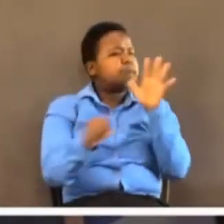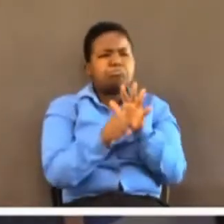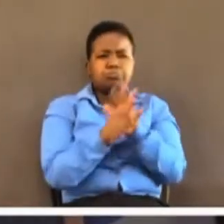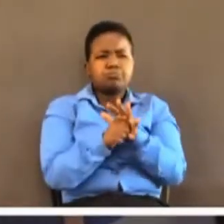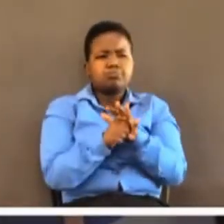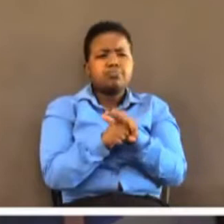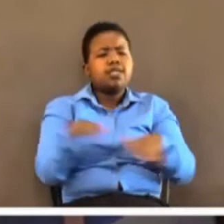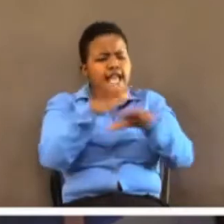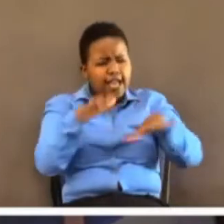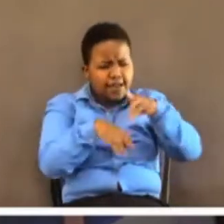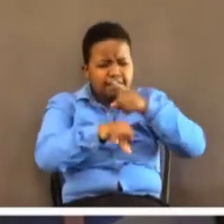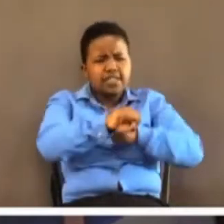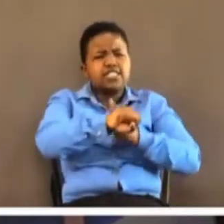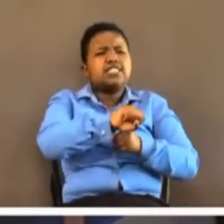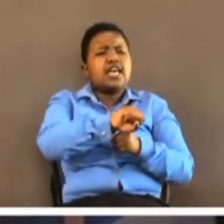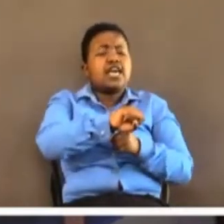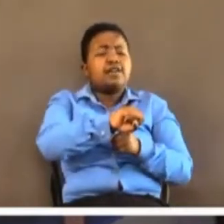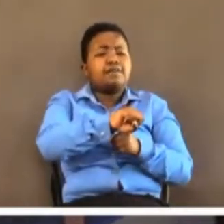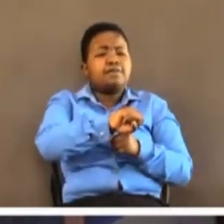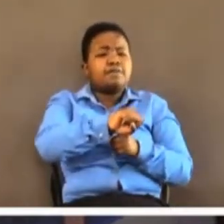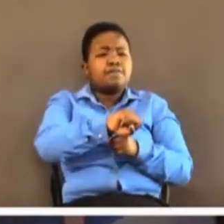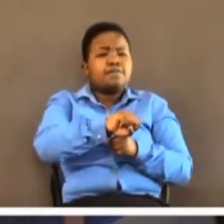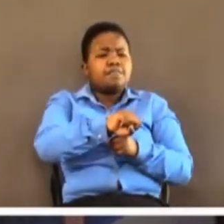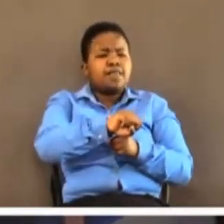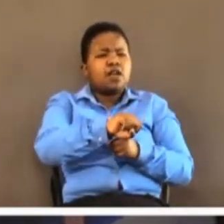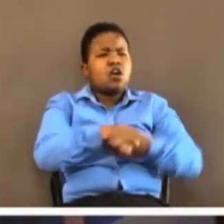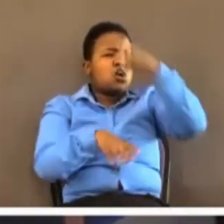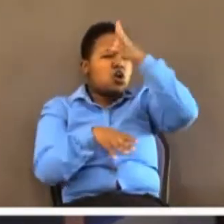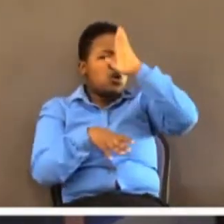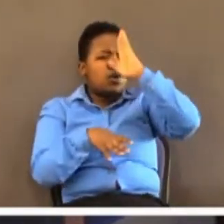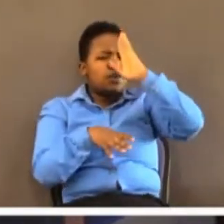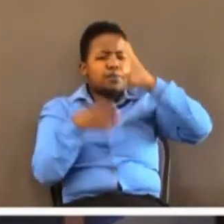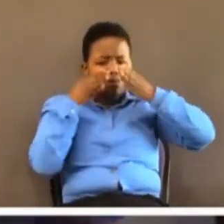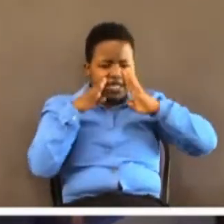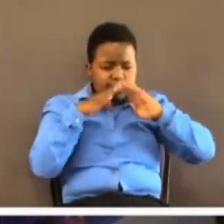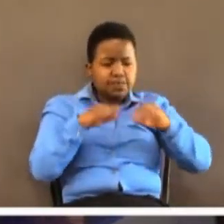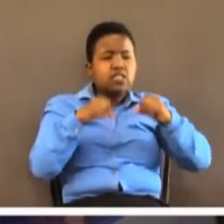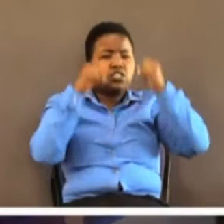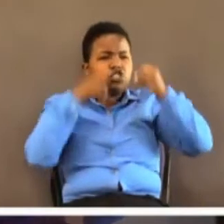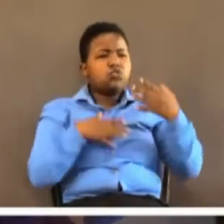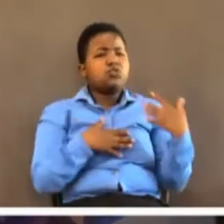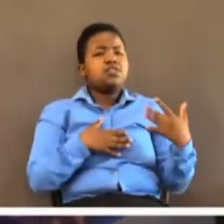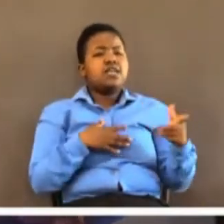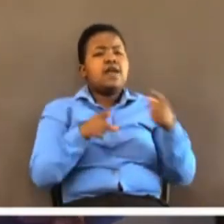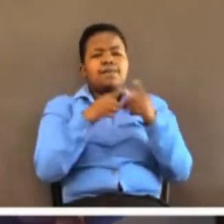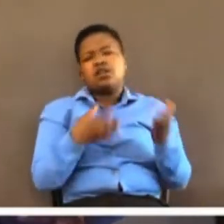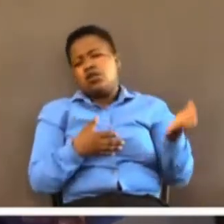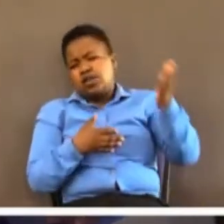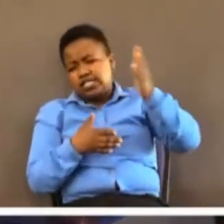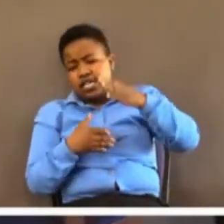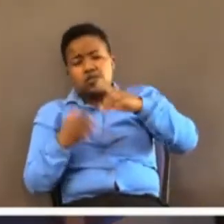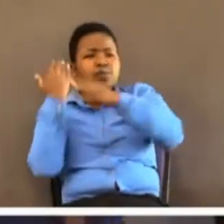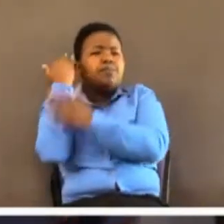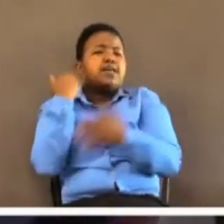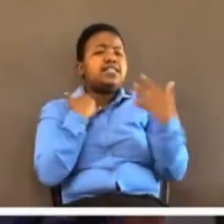God blessed them with good things, they returned with evil things. God gave them the temple. people, they gave